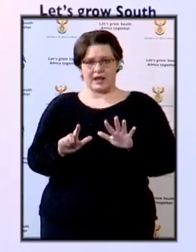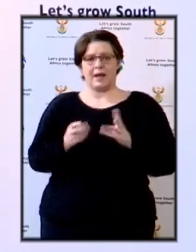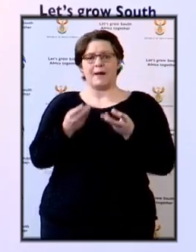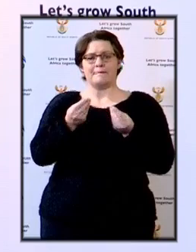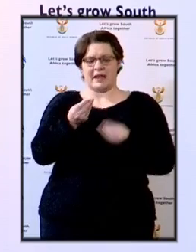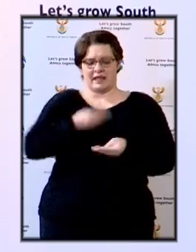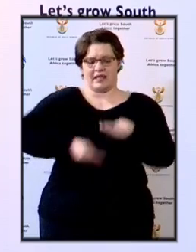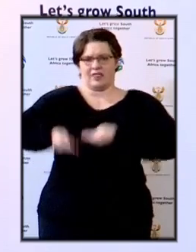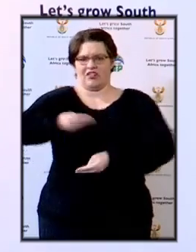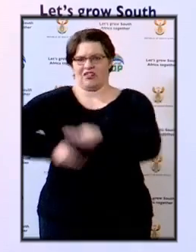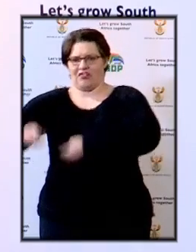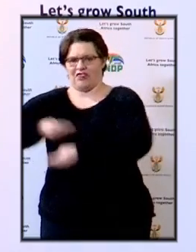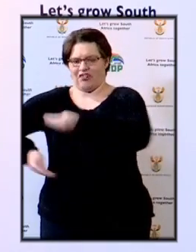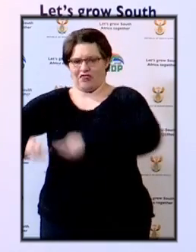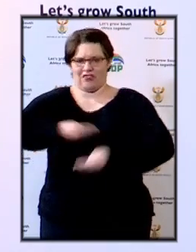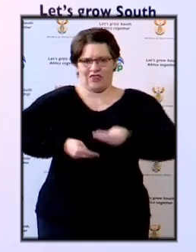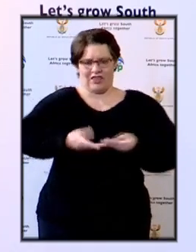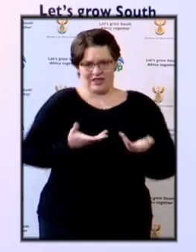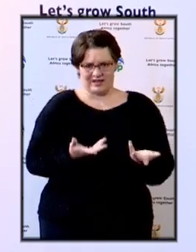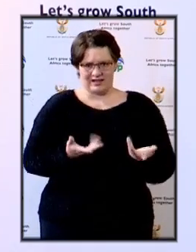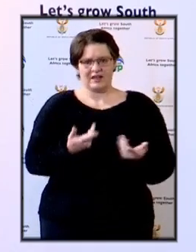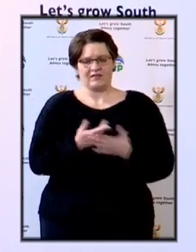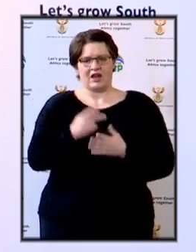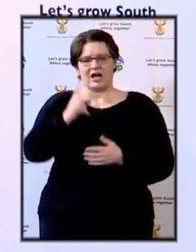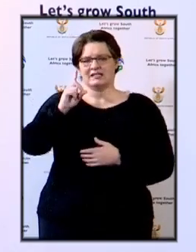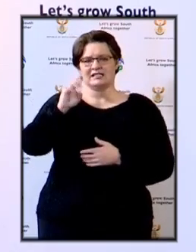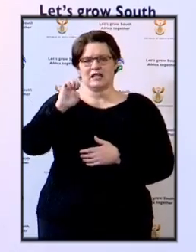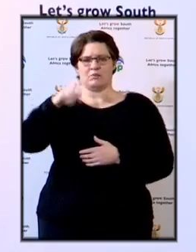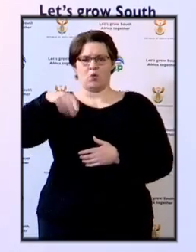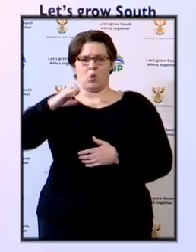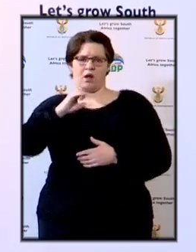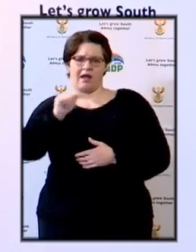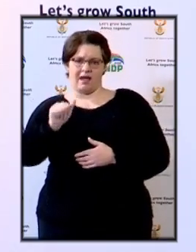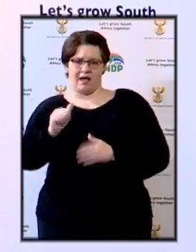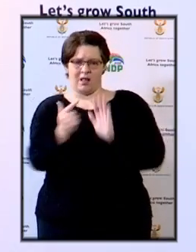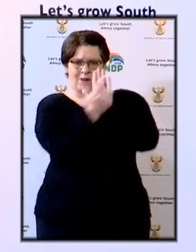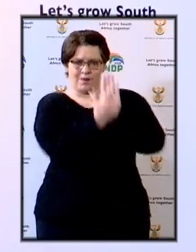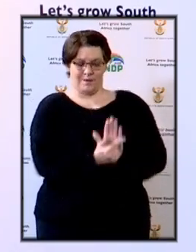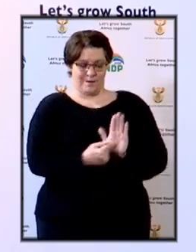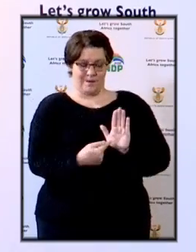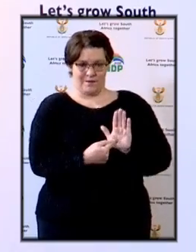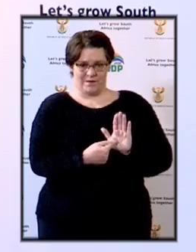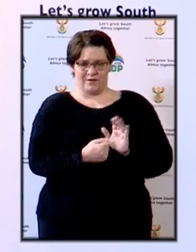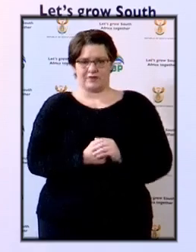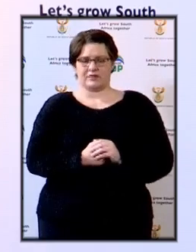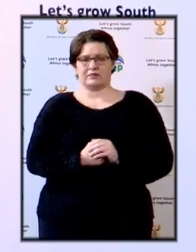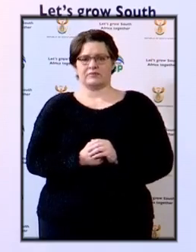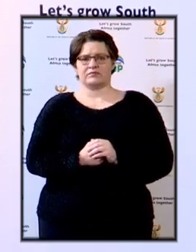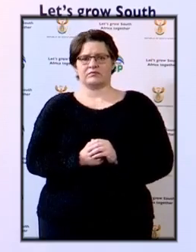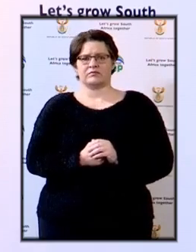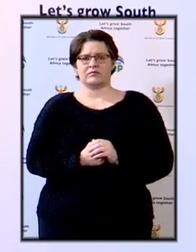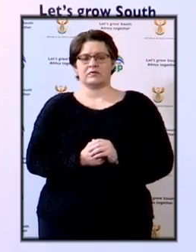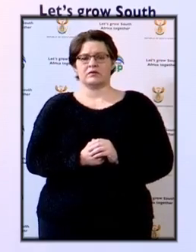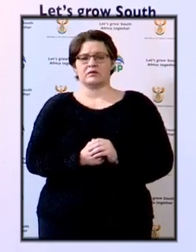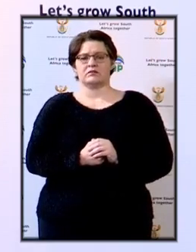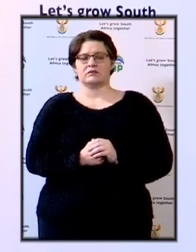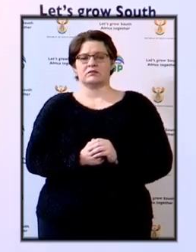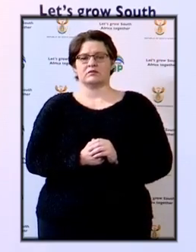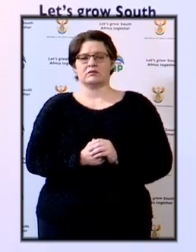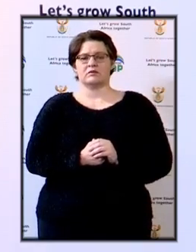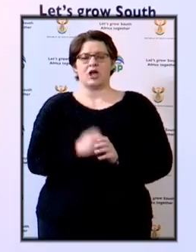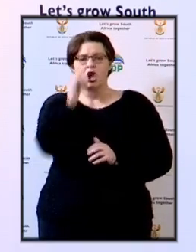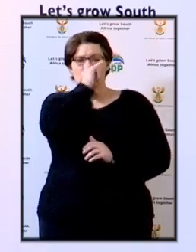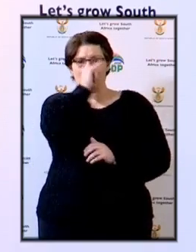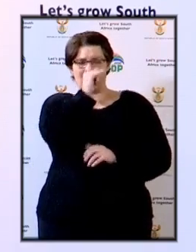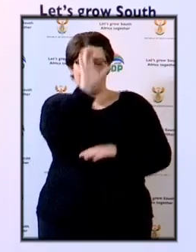of money laundering, in terms of the contravention POCA legislation. A criminal case was